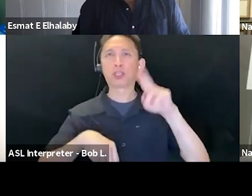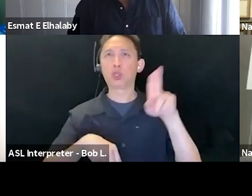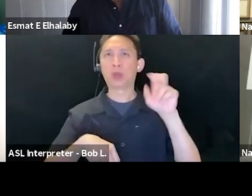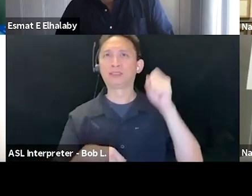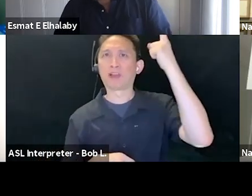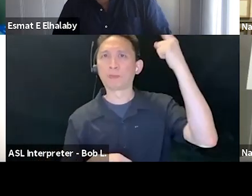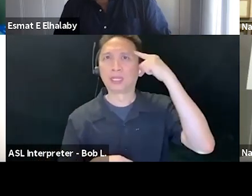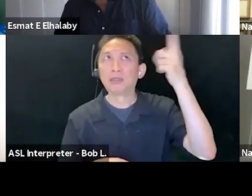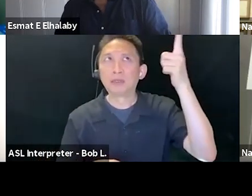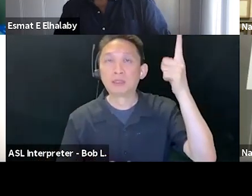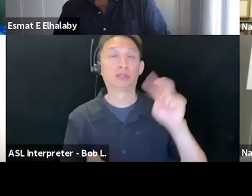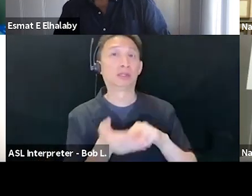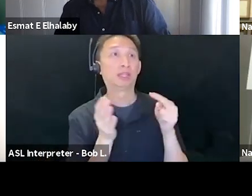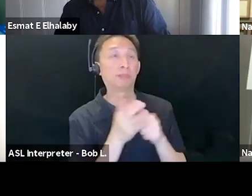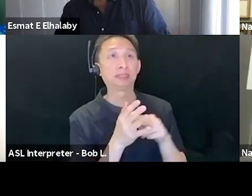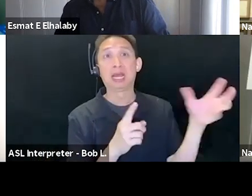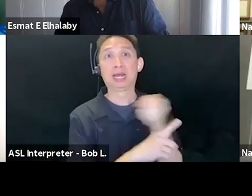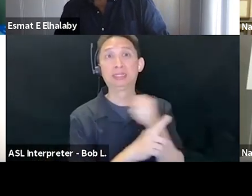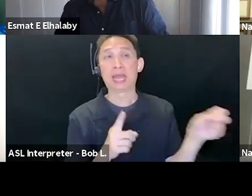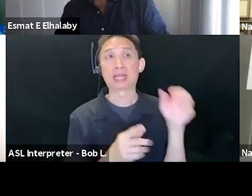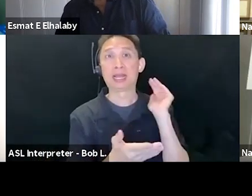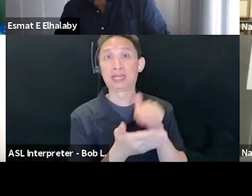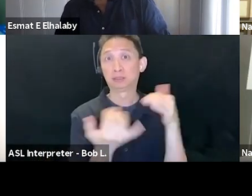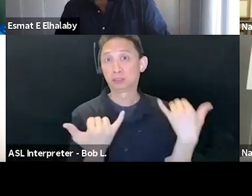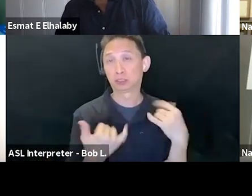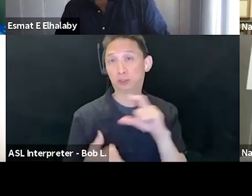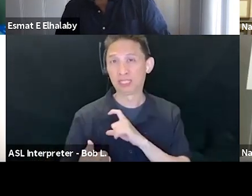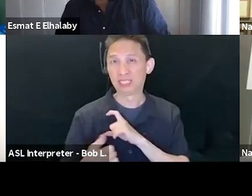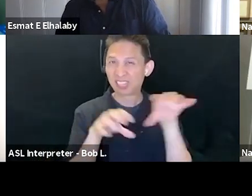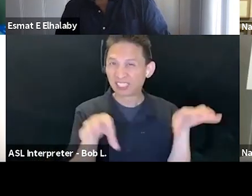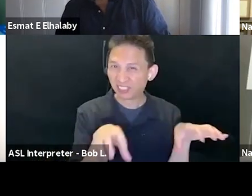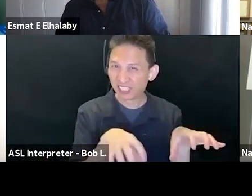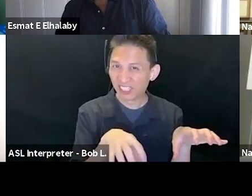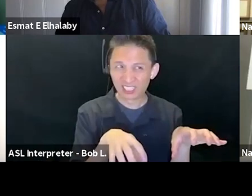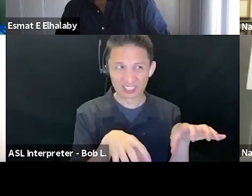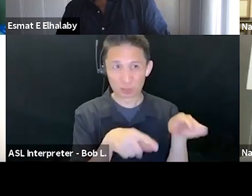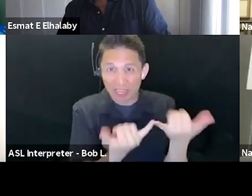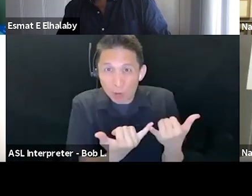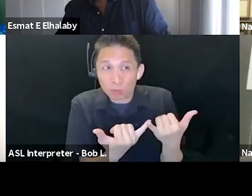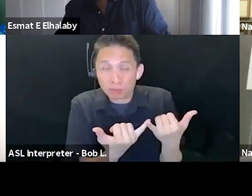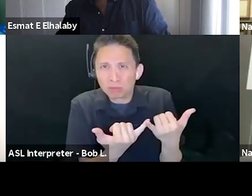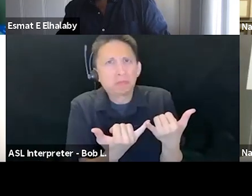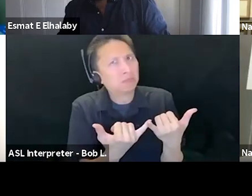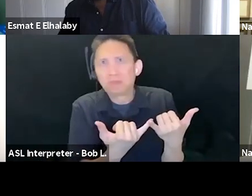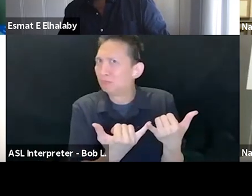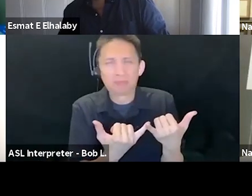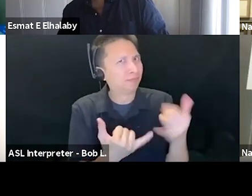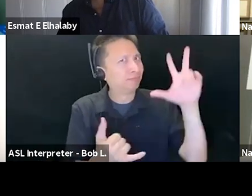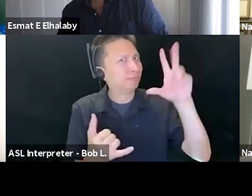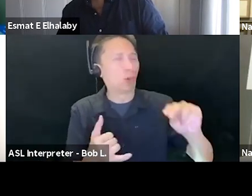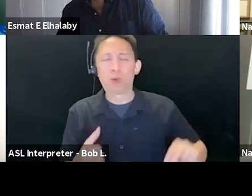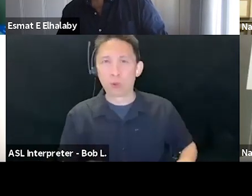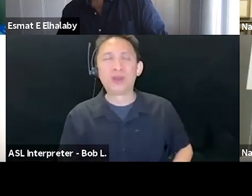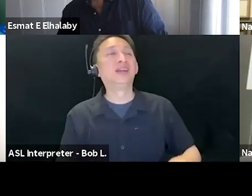attack on present police activity and, you know, the violence of